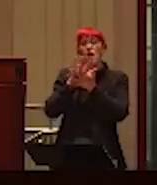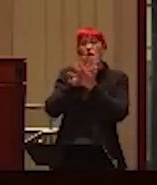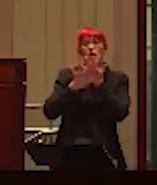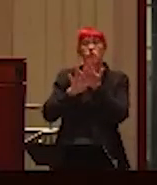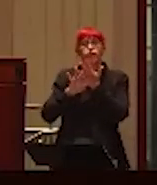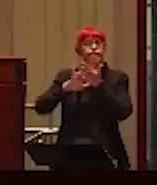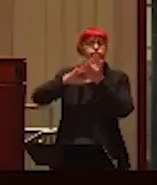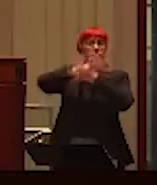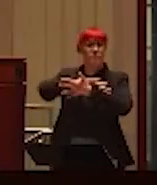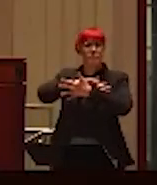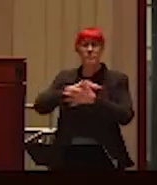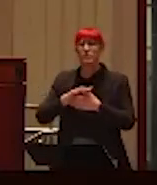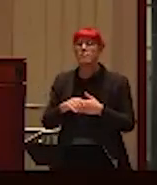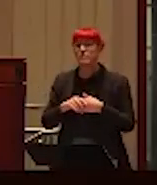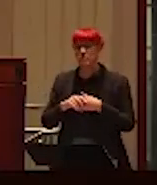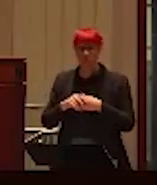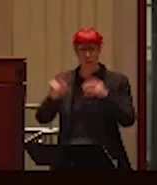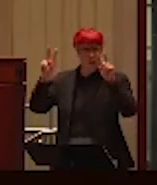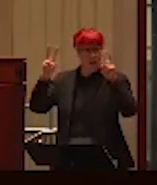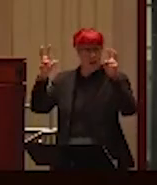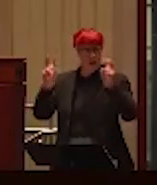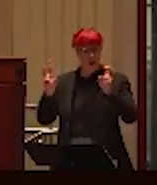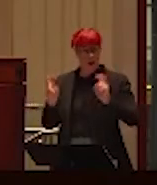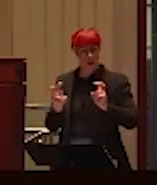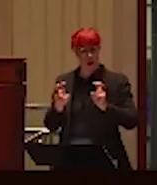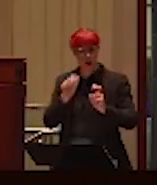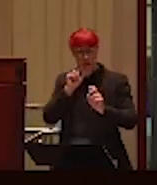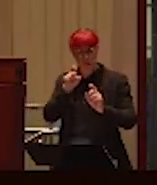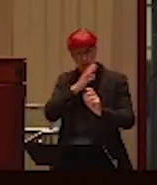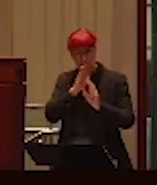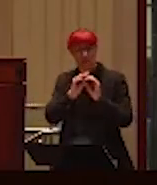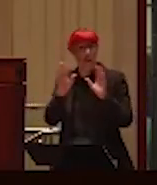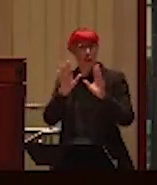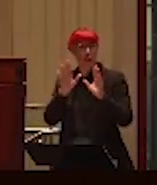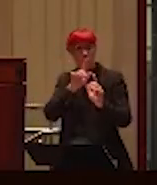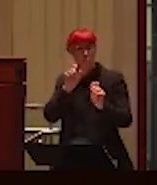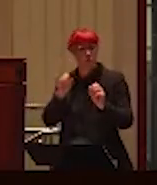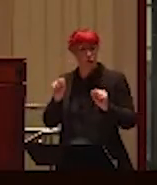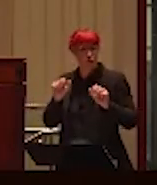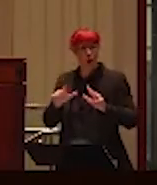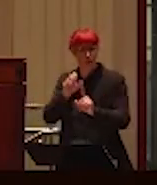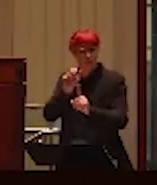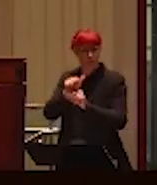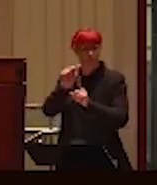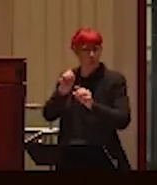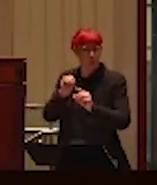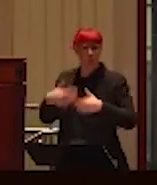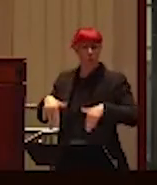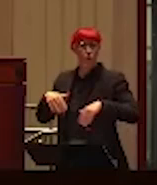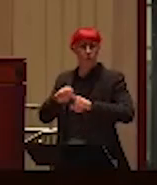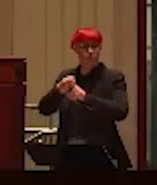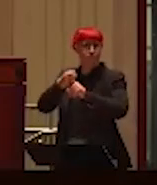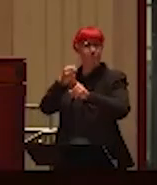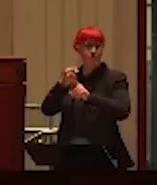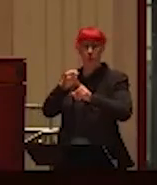I would, headlines are supposed to be the opposite of euphemistic. They're supposed to be kind of shocking and catch your attention and even exaggerate a little